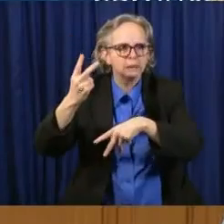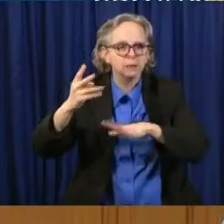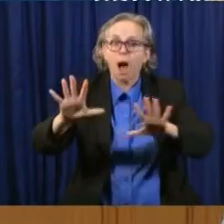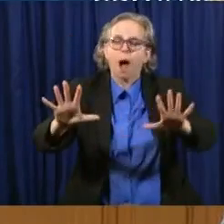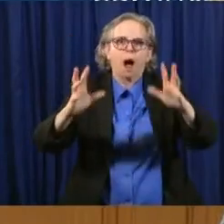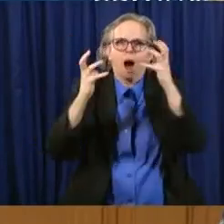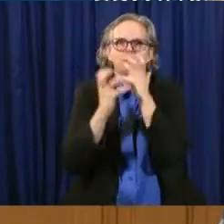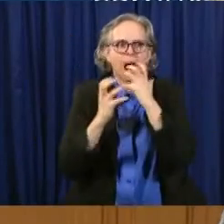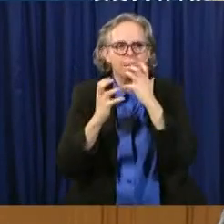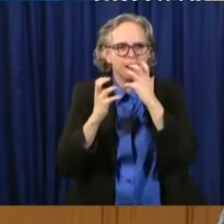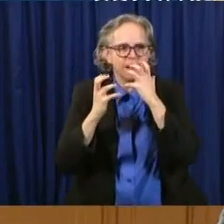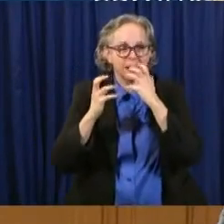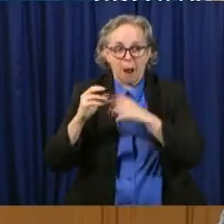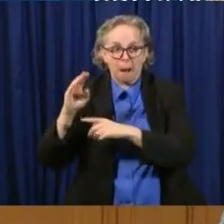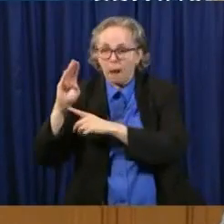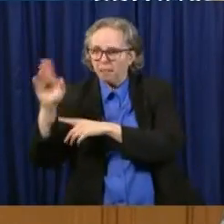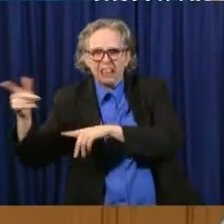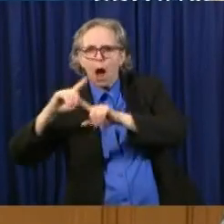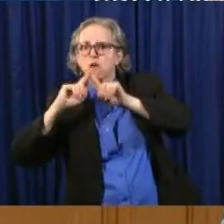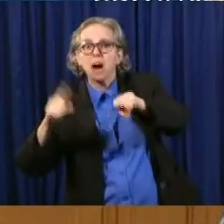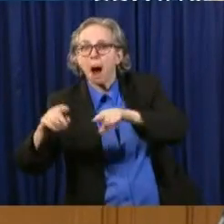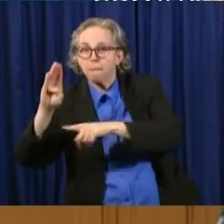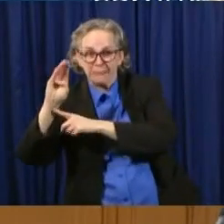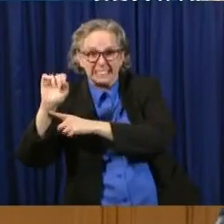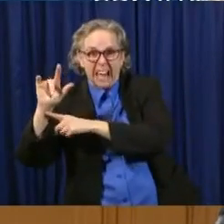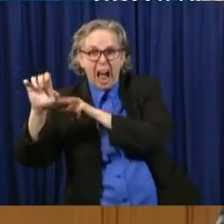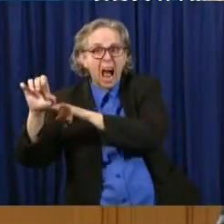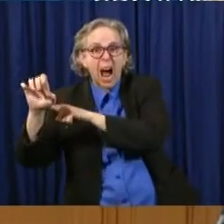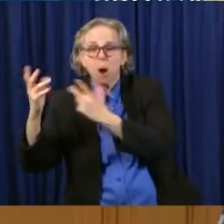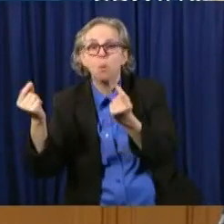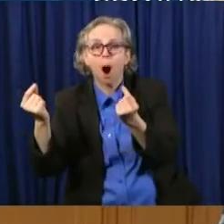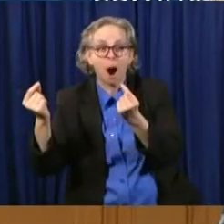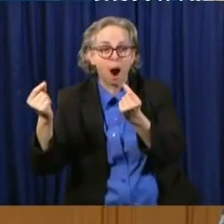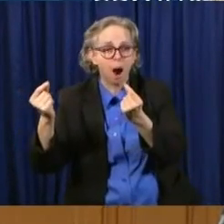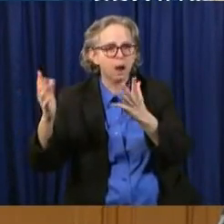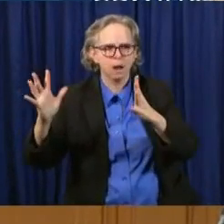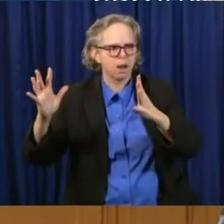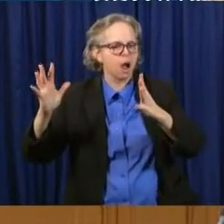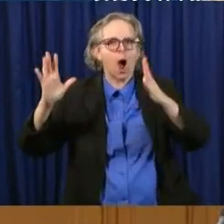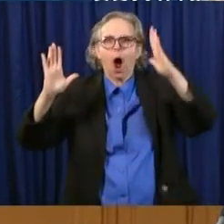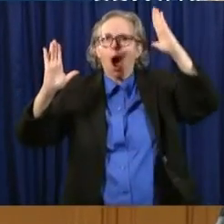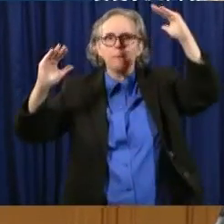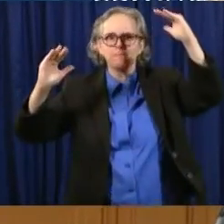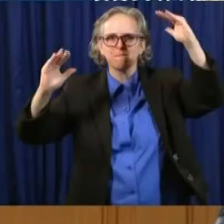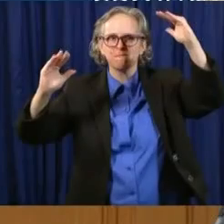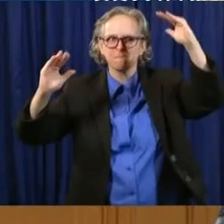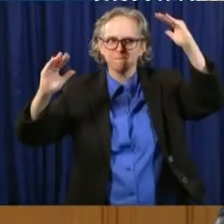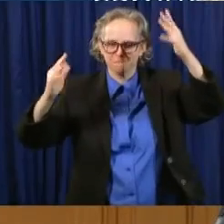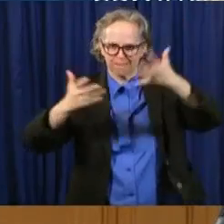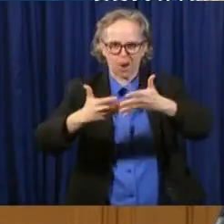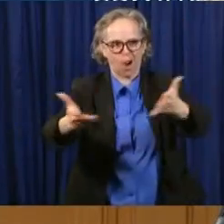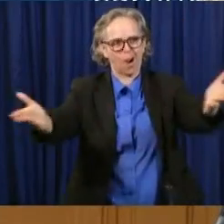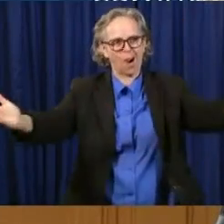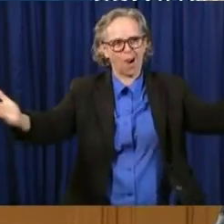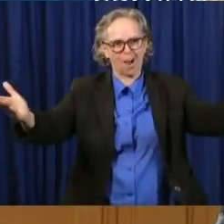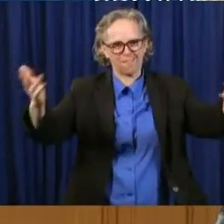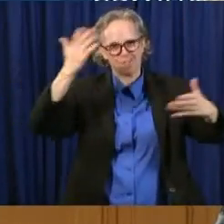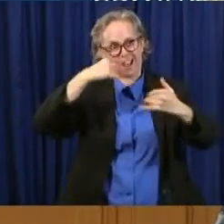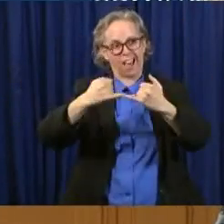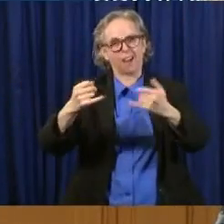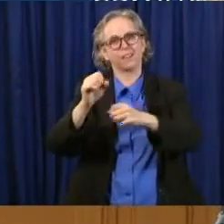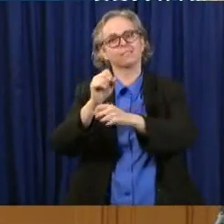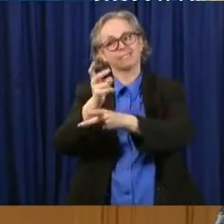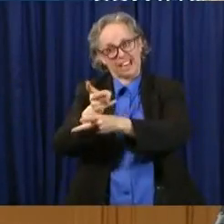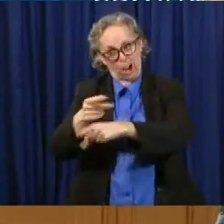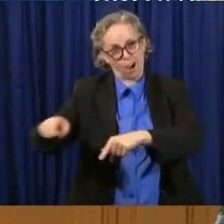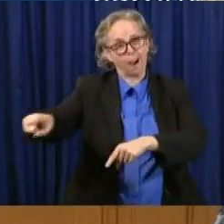Battelle's reaction was really, brought a lot of hope, I think, to the frontline caregivers. Yeah, the